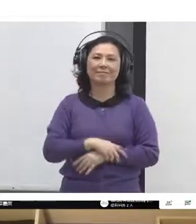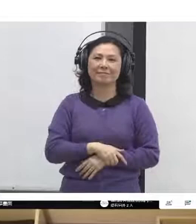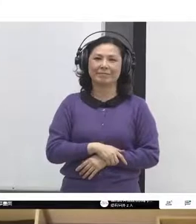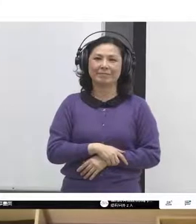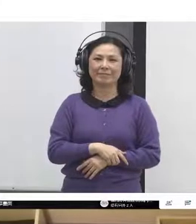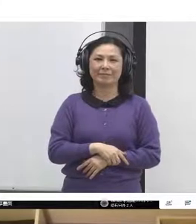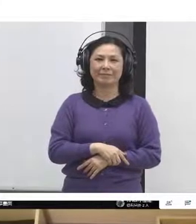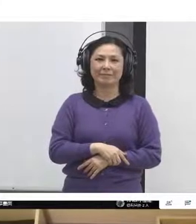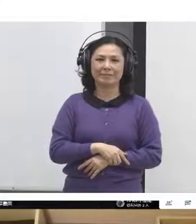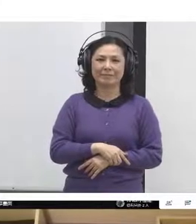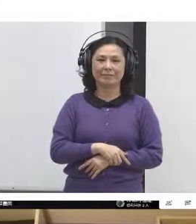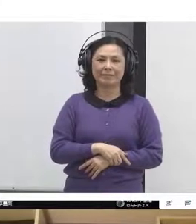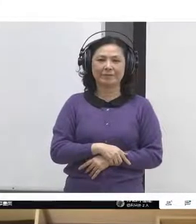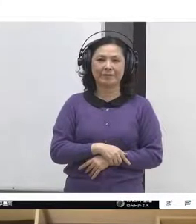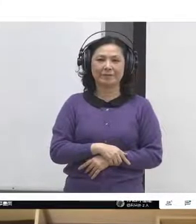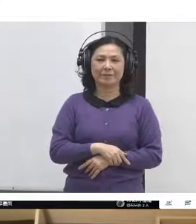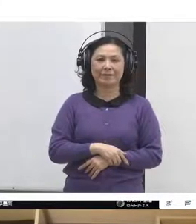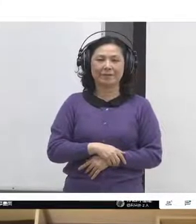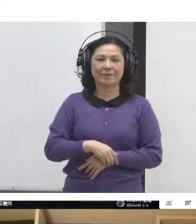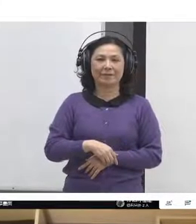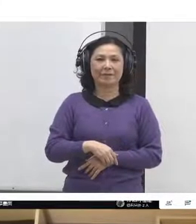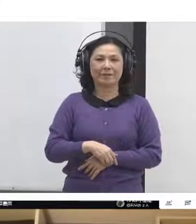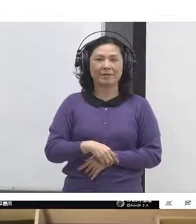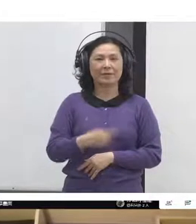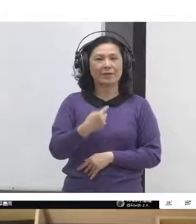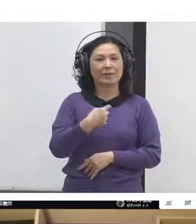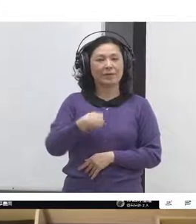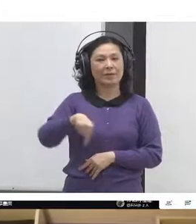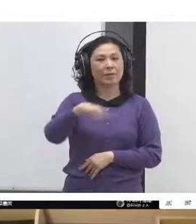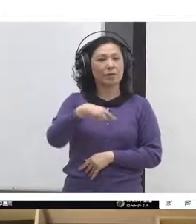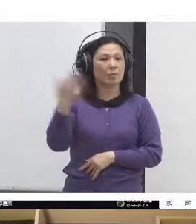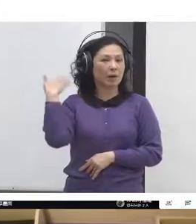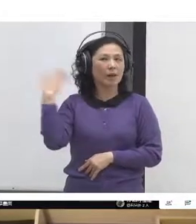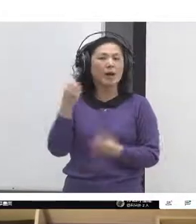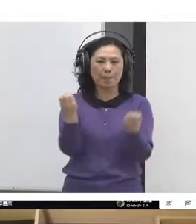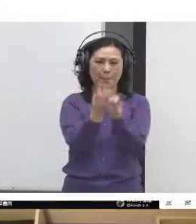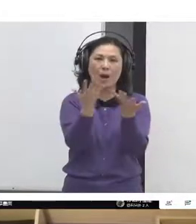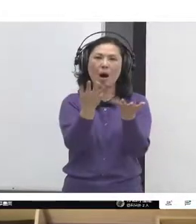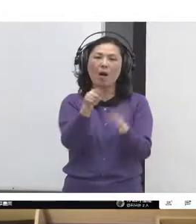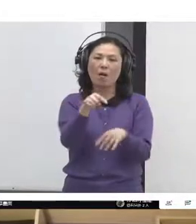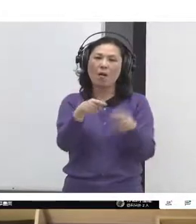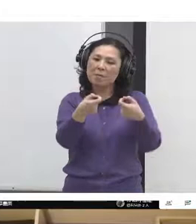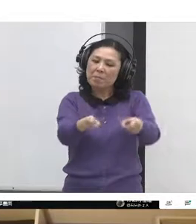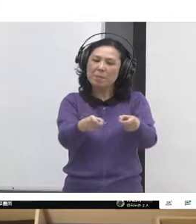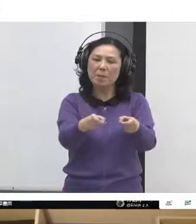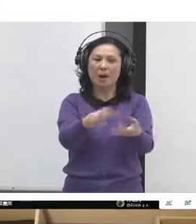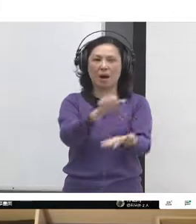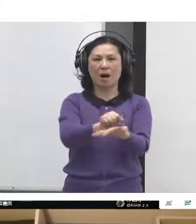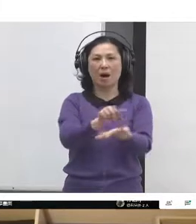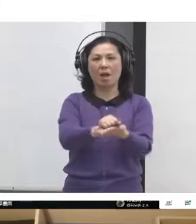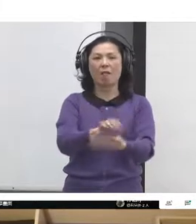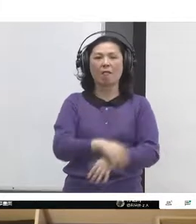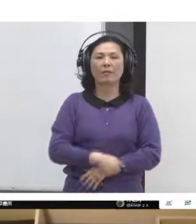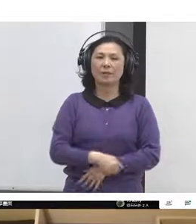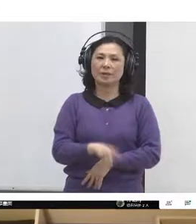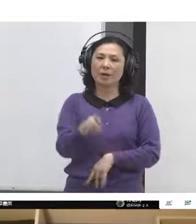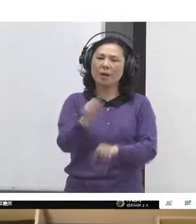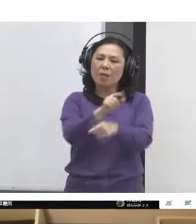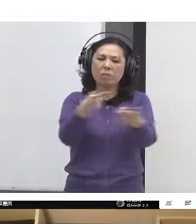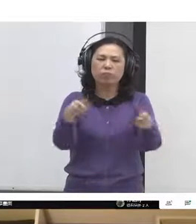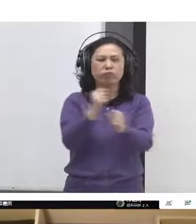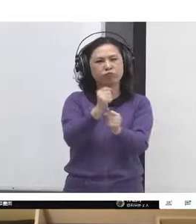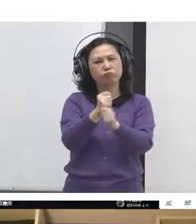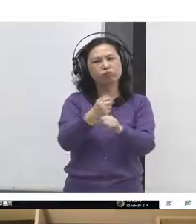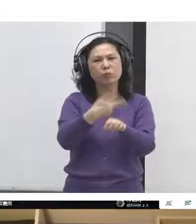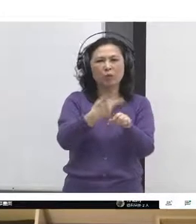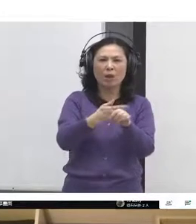that is actually happening. So different types of approaches of decision making people's assemblies are very